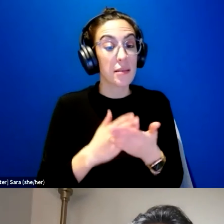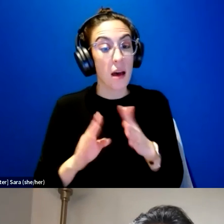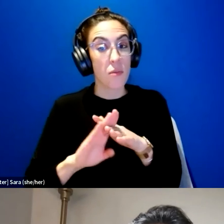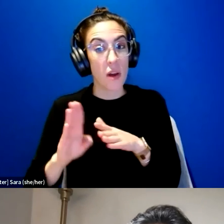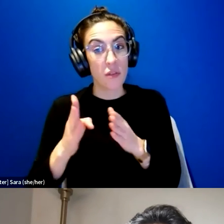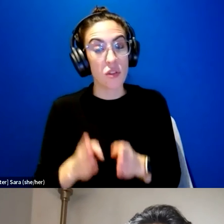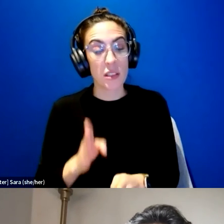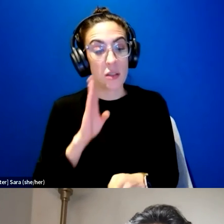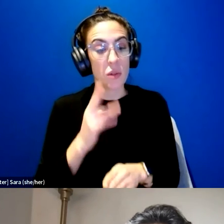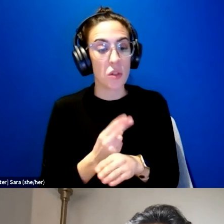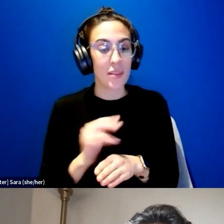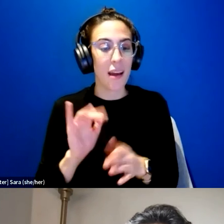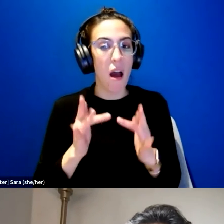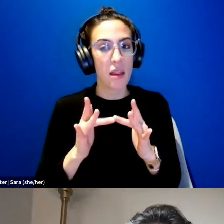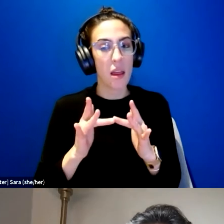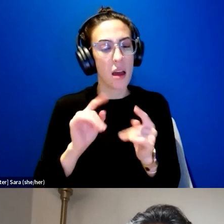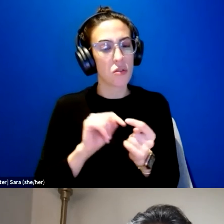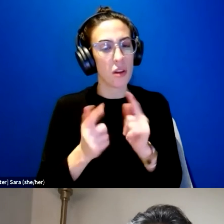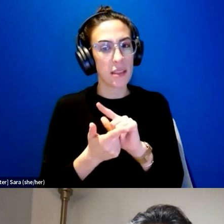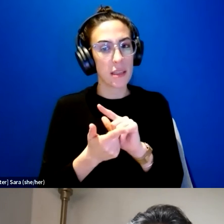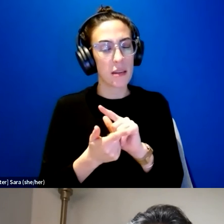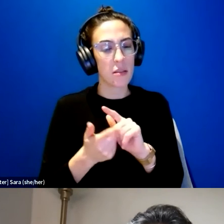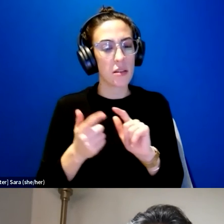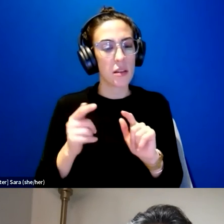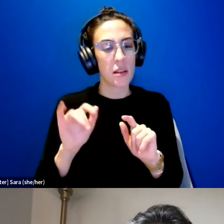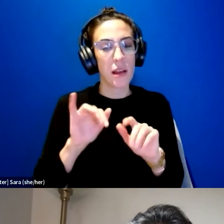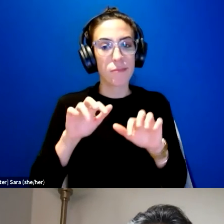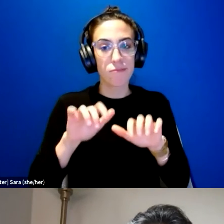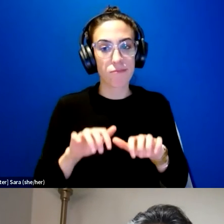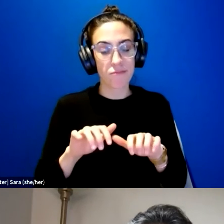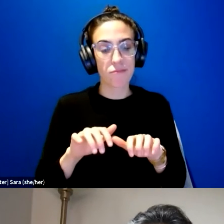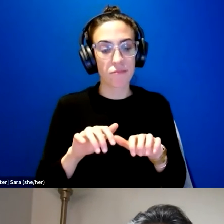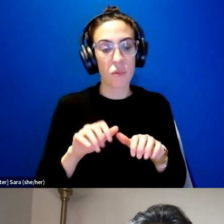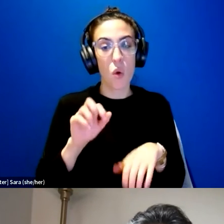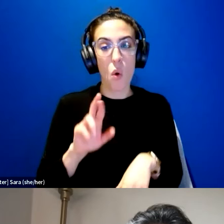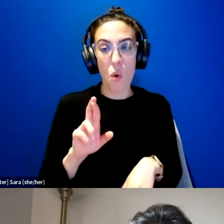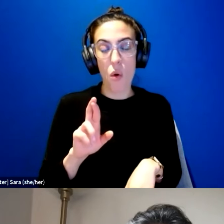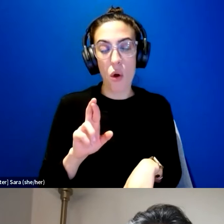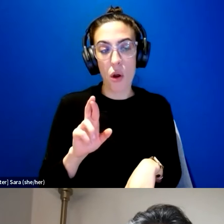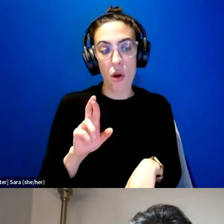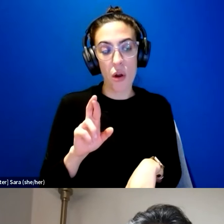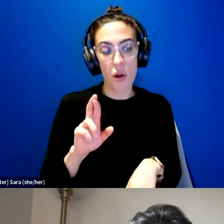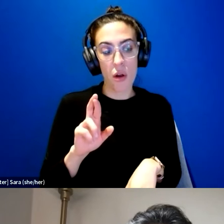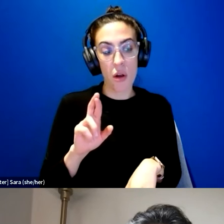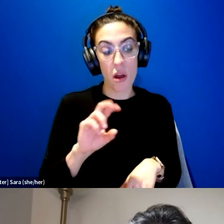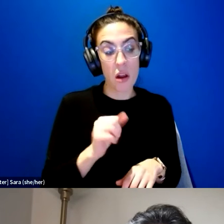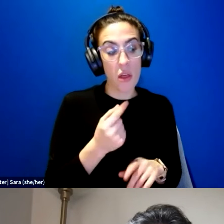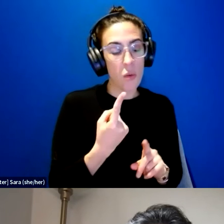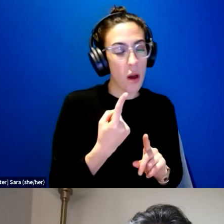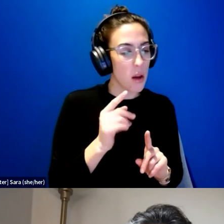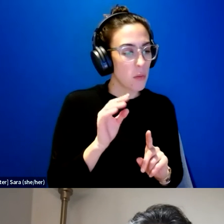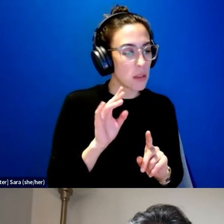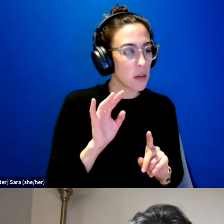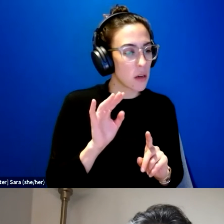use like online translators just by typing them in. Or another one was,